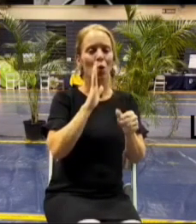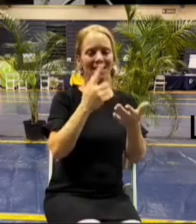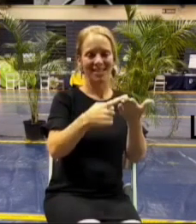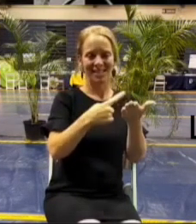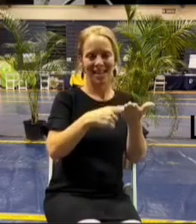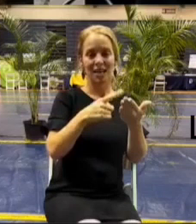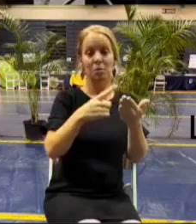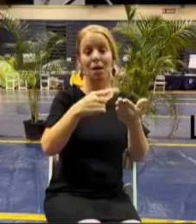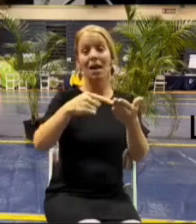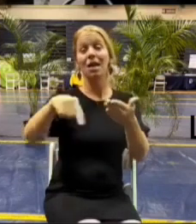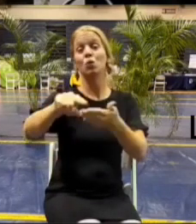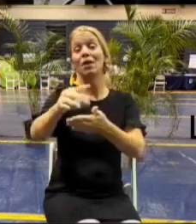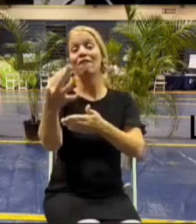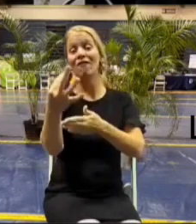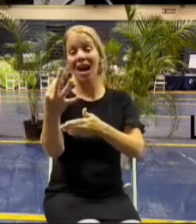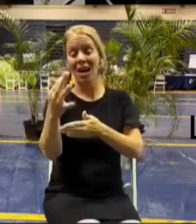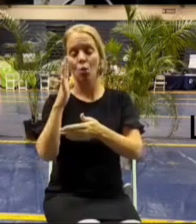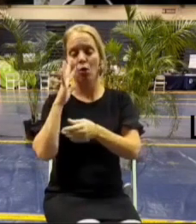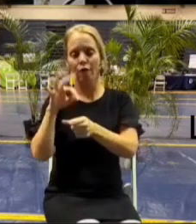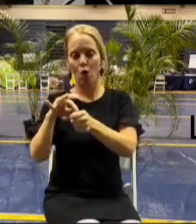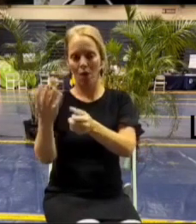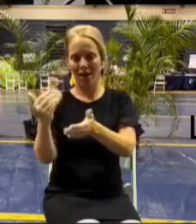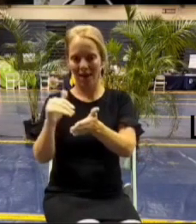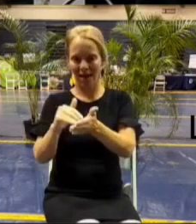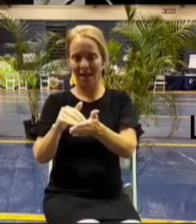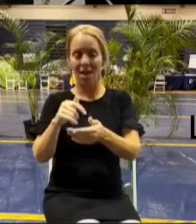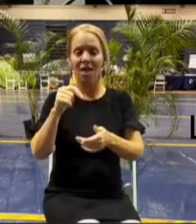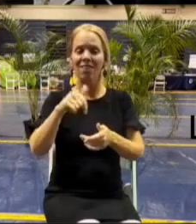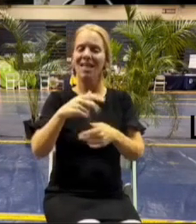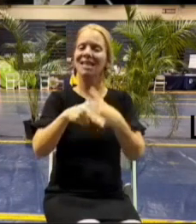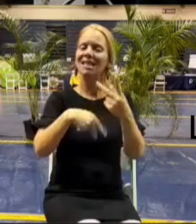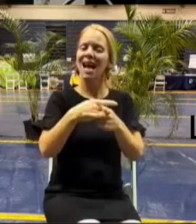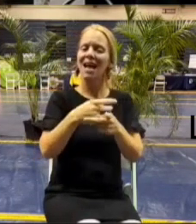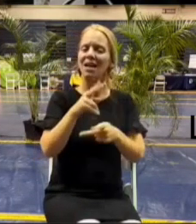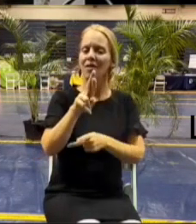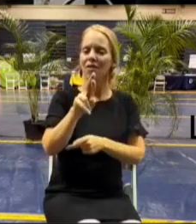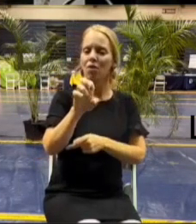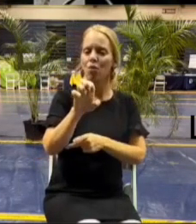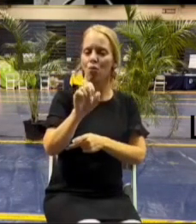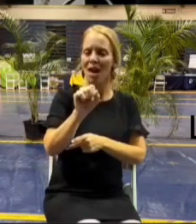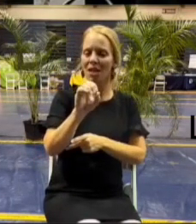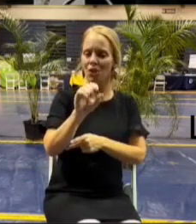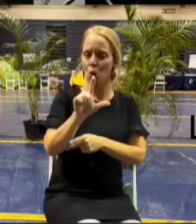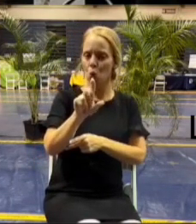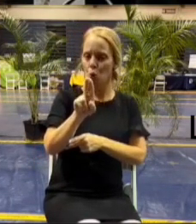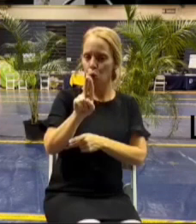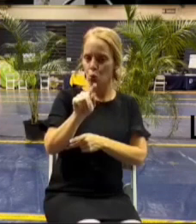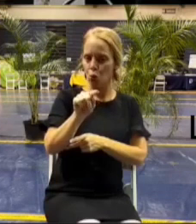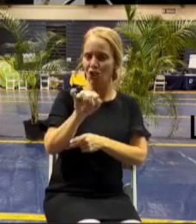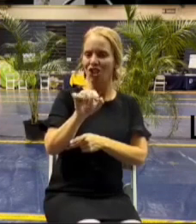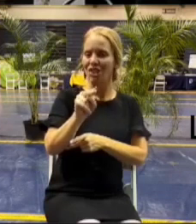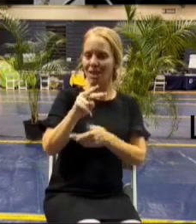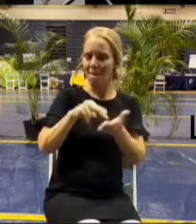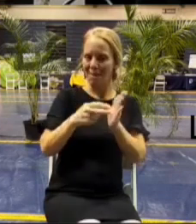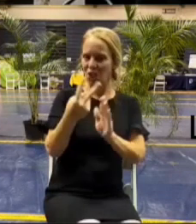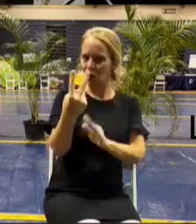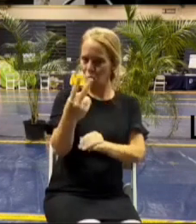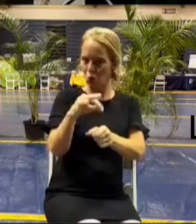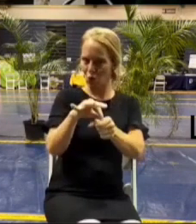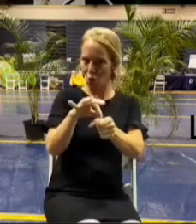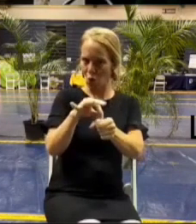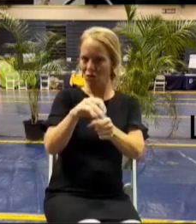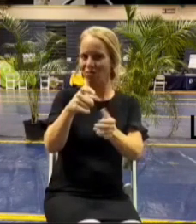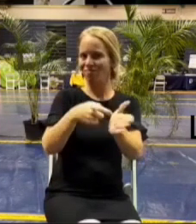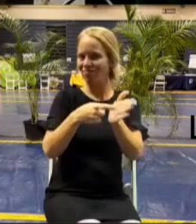friday for the first time this kind of resolution requires two votes so um there will be a vote